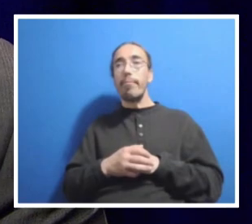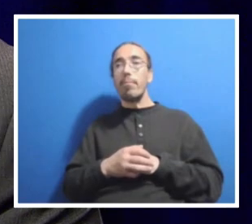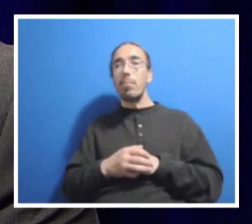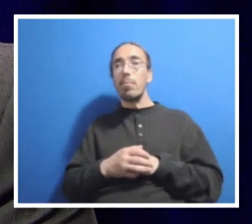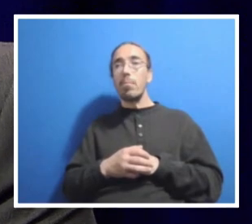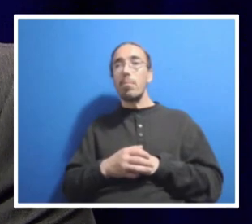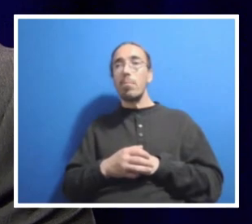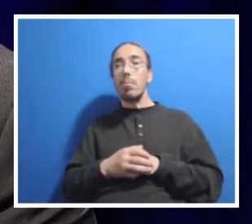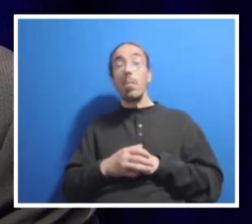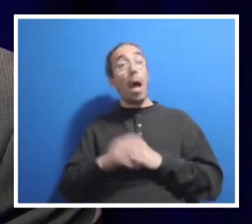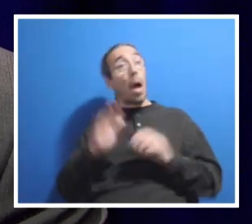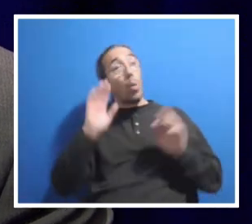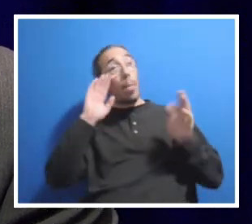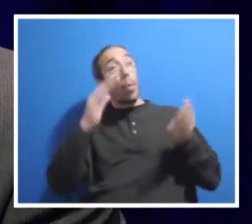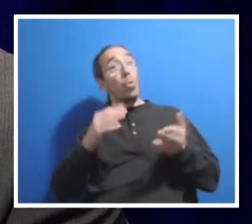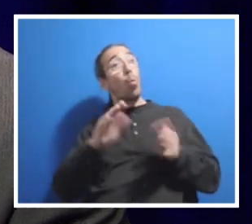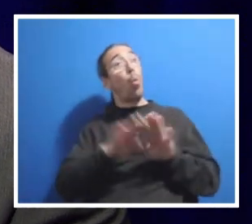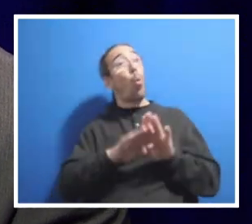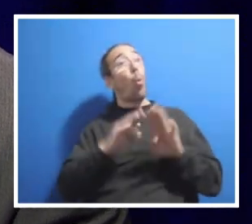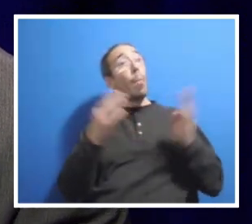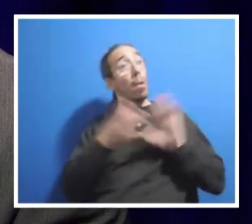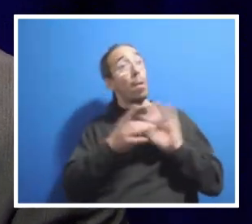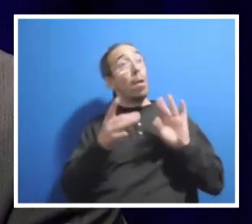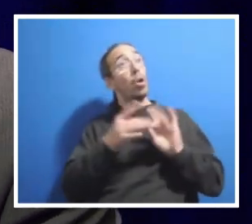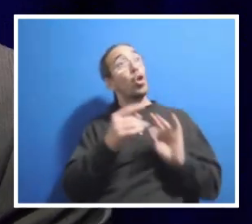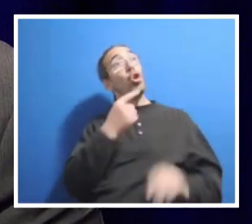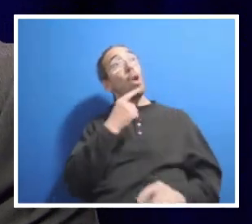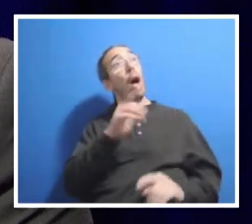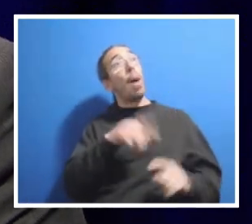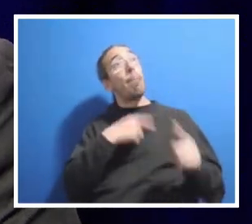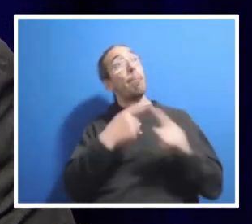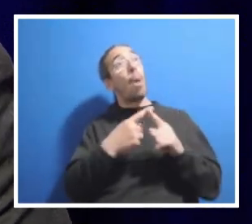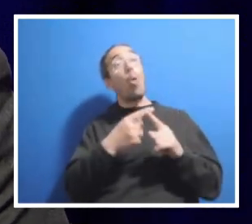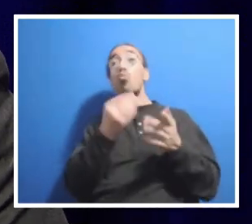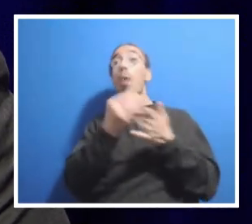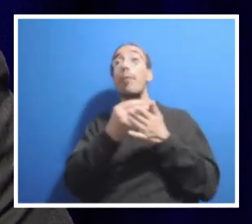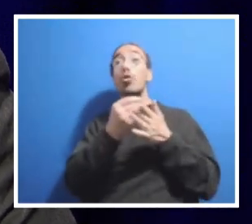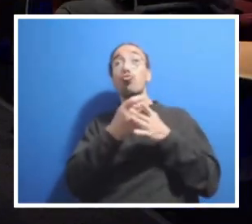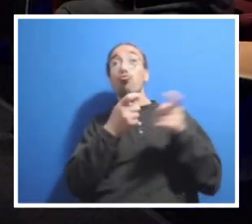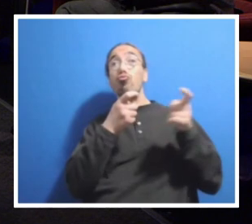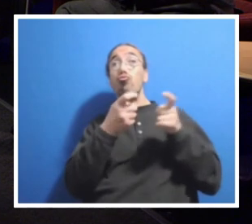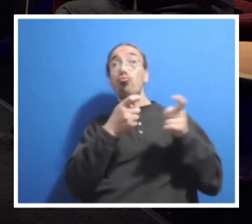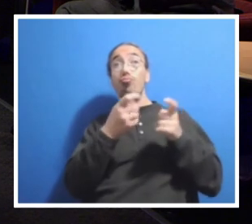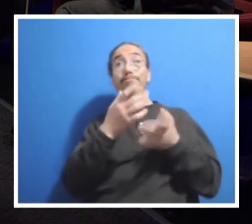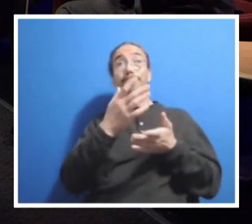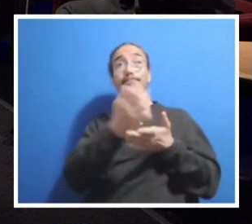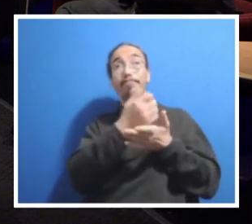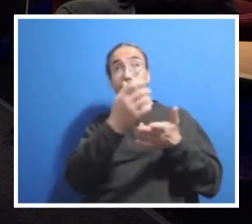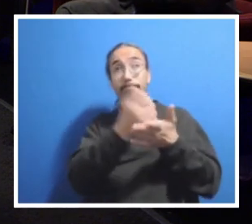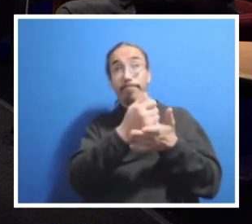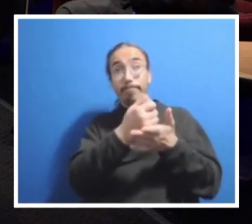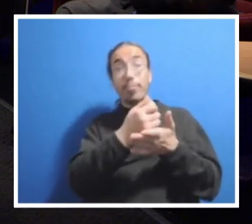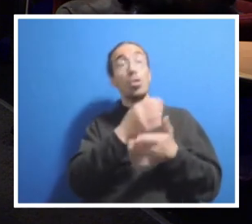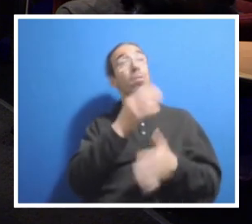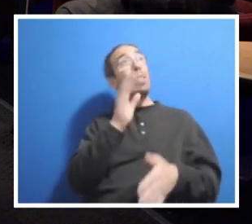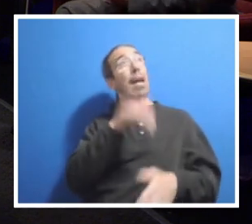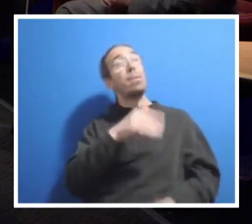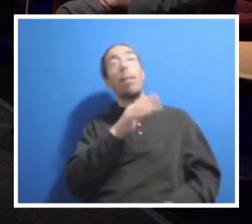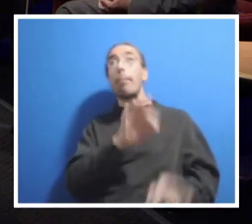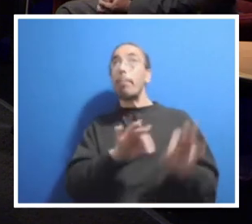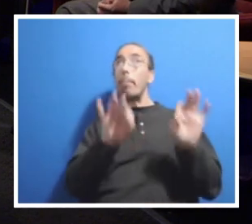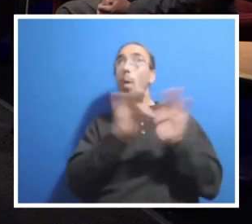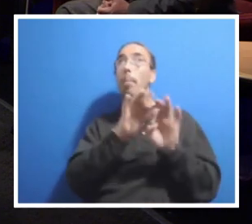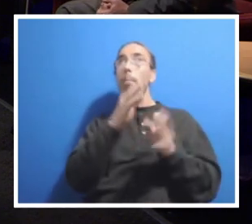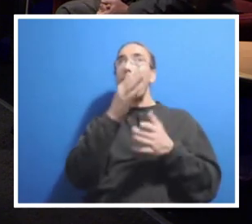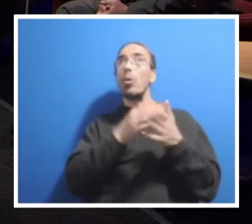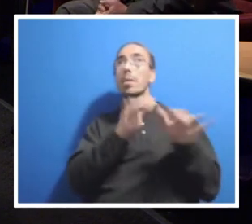opening remarks. And I know that you mentioned revenue generation and how that's going to be one of the really central points. And so obviously was the person who asked